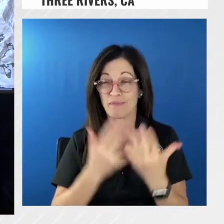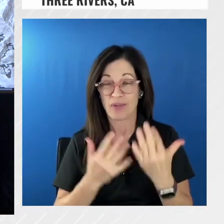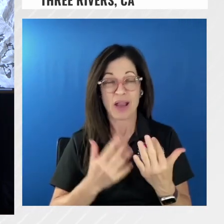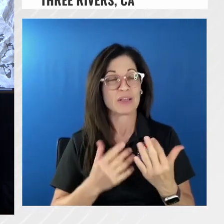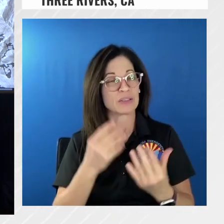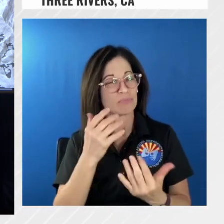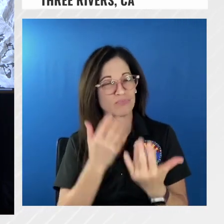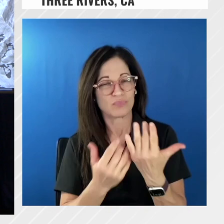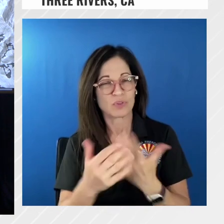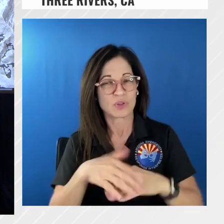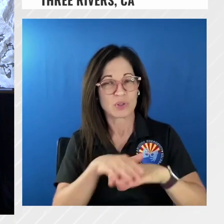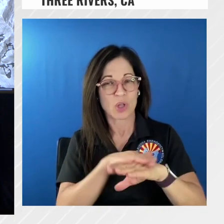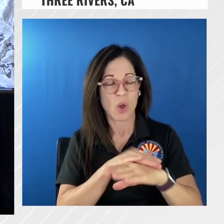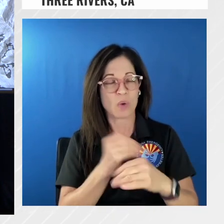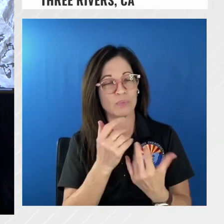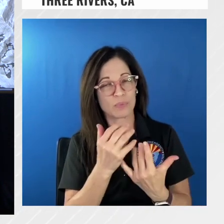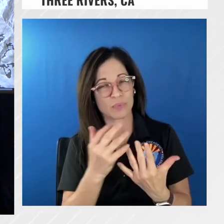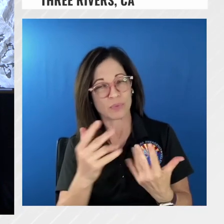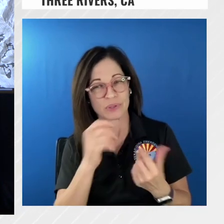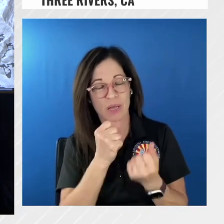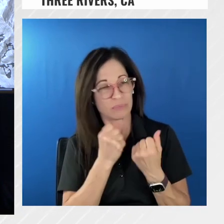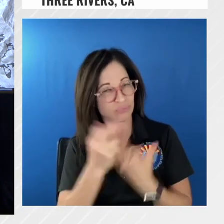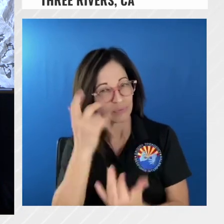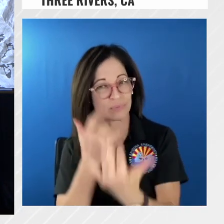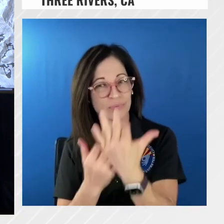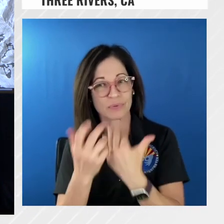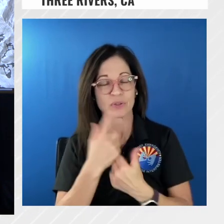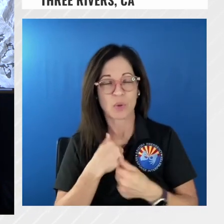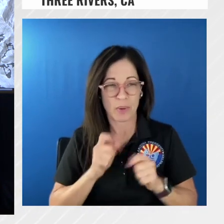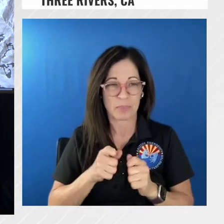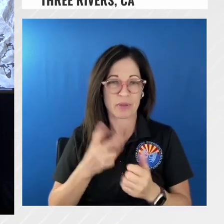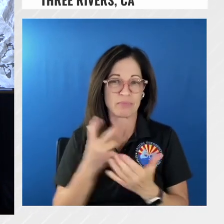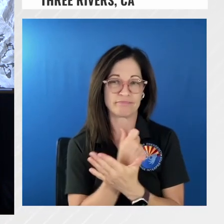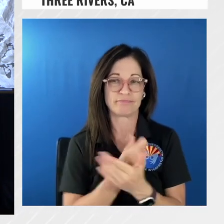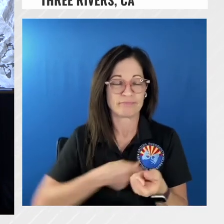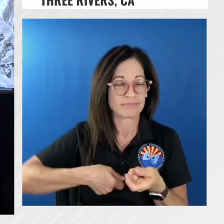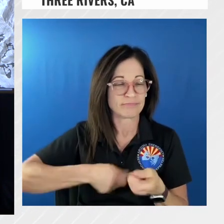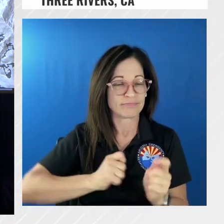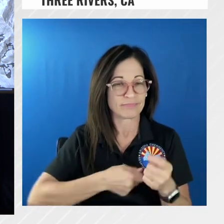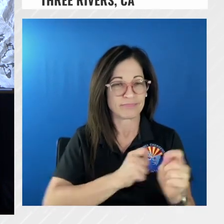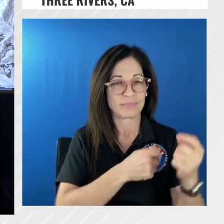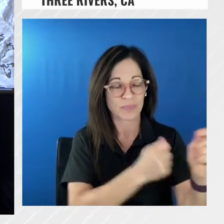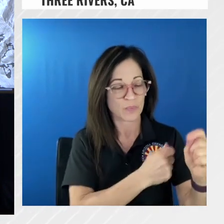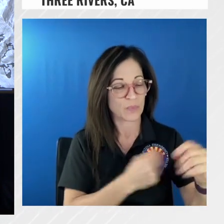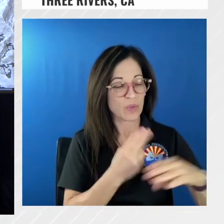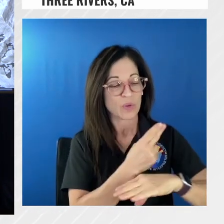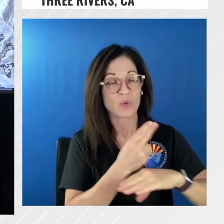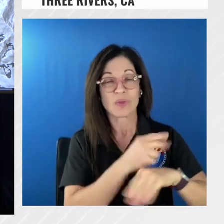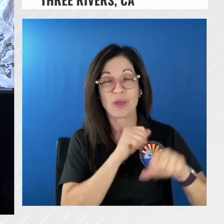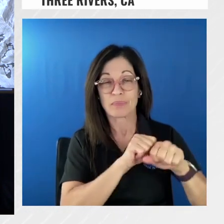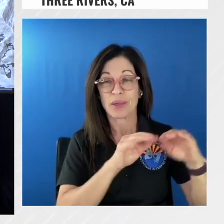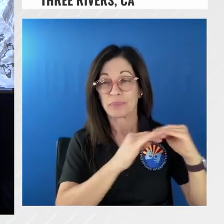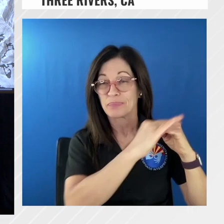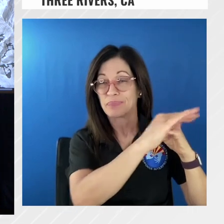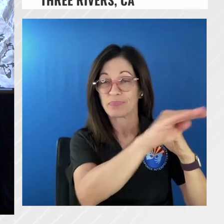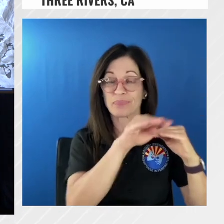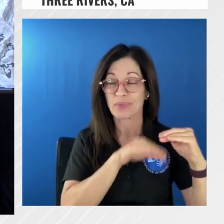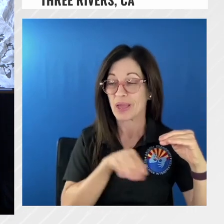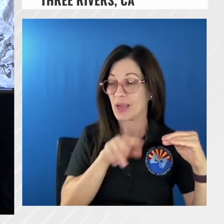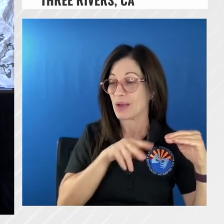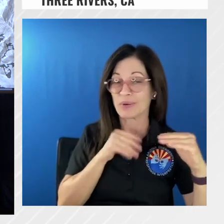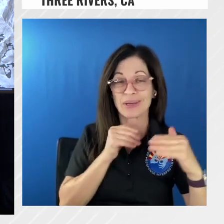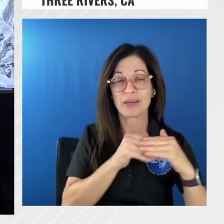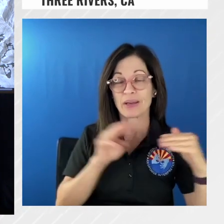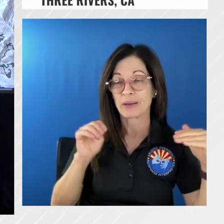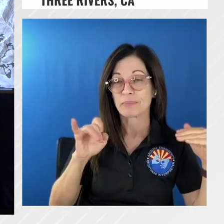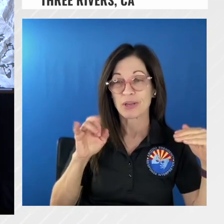we'll be able to look at putting that line in and then we're looking at ridge lines scouting out this way out towards mineral king road there aren't